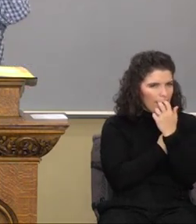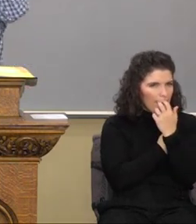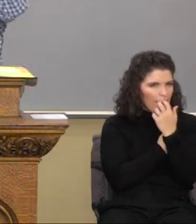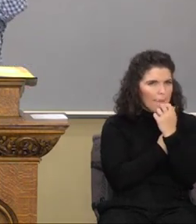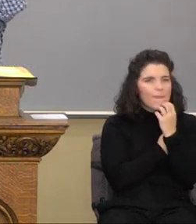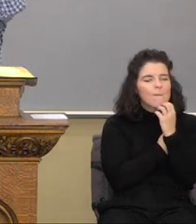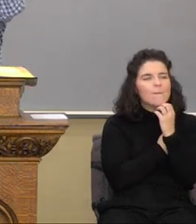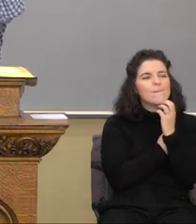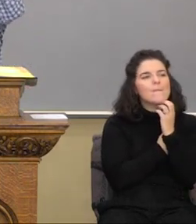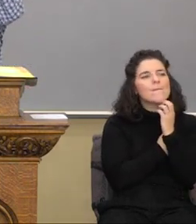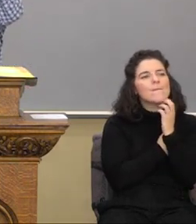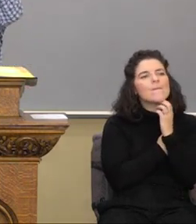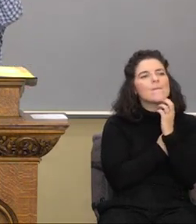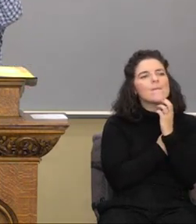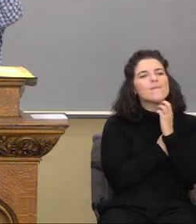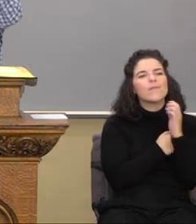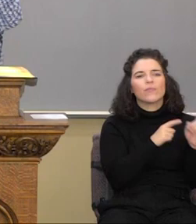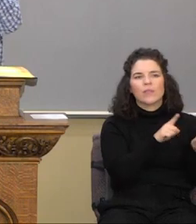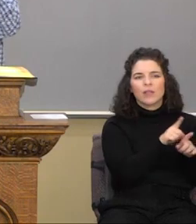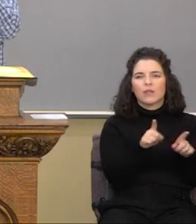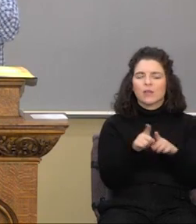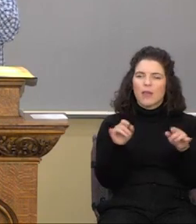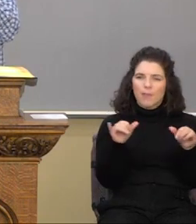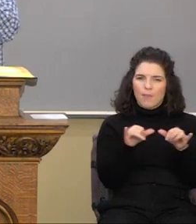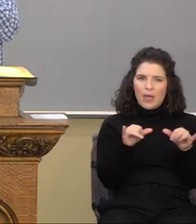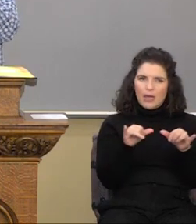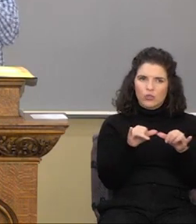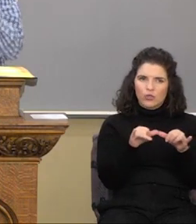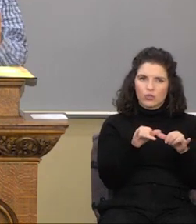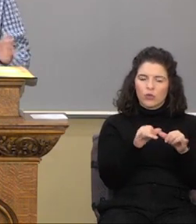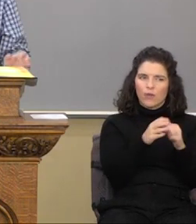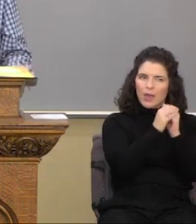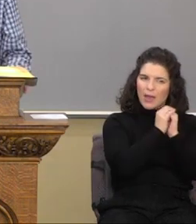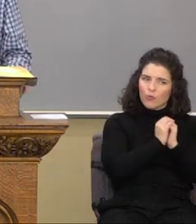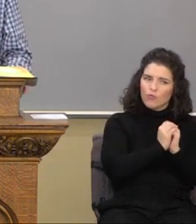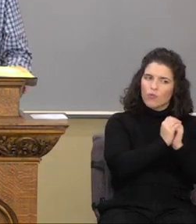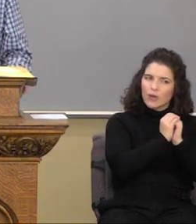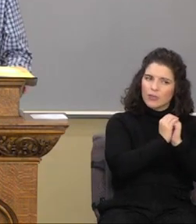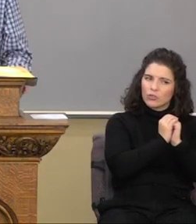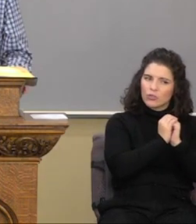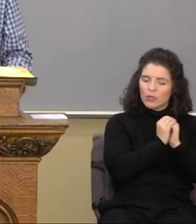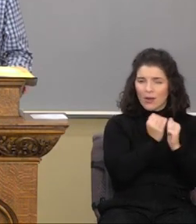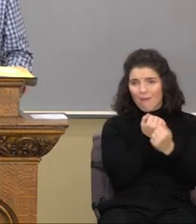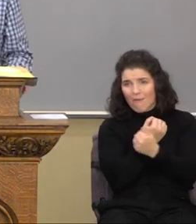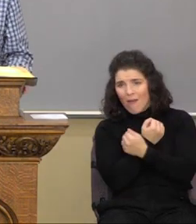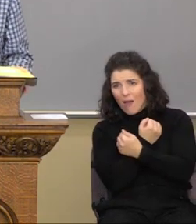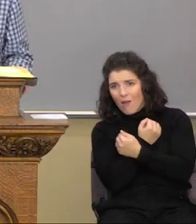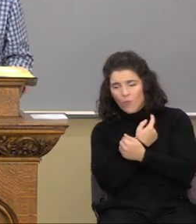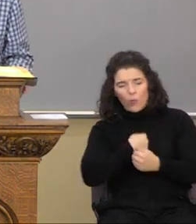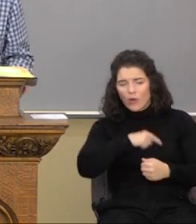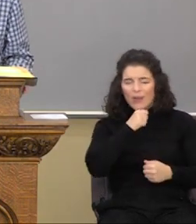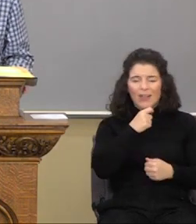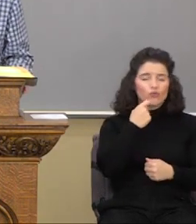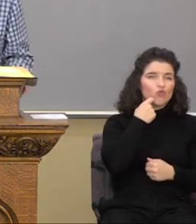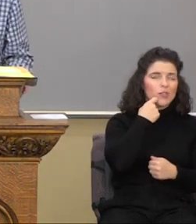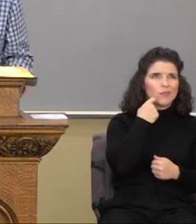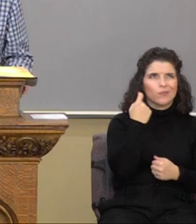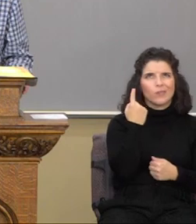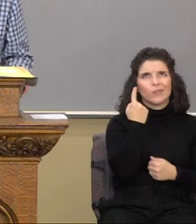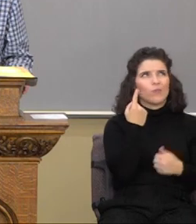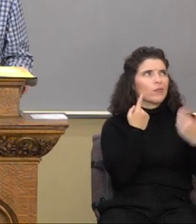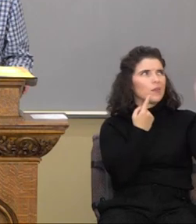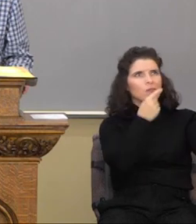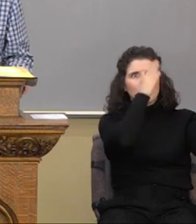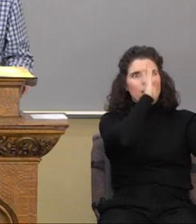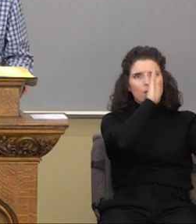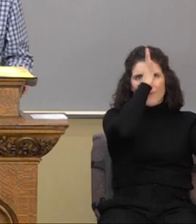measure of adoration and love. You see, we're not just something to God the